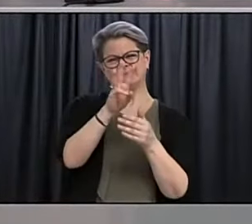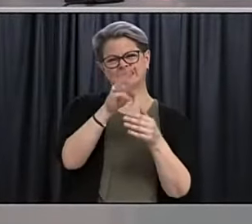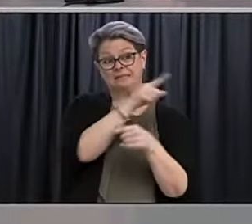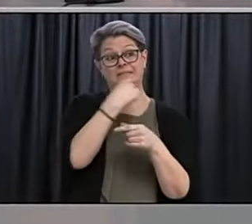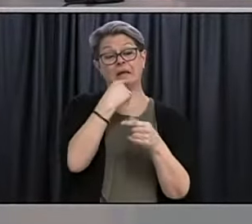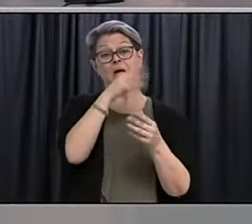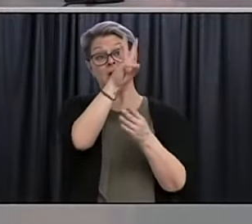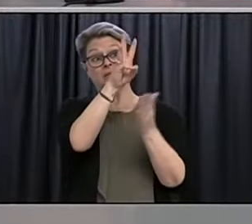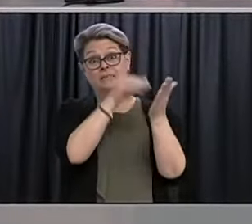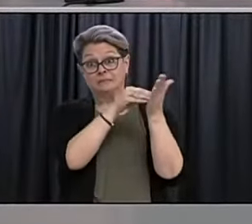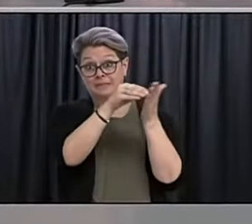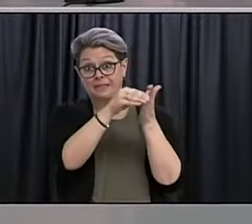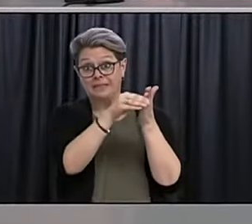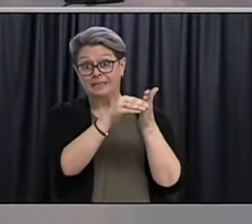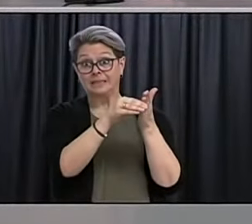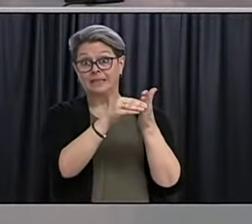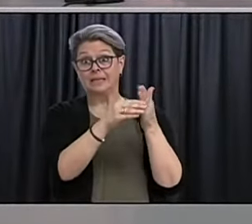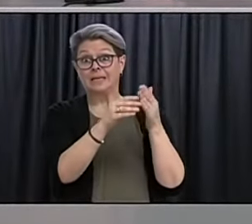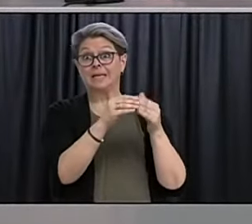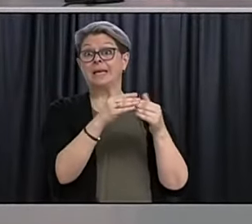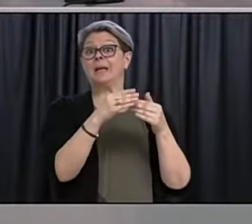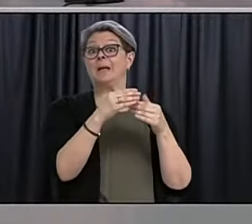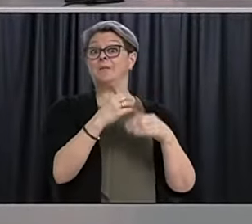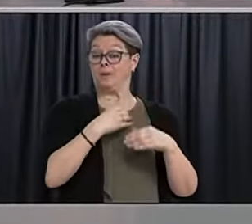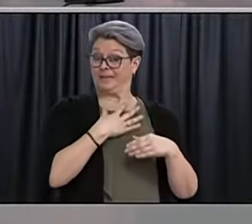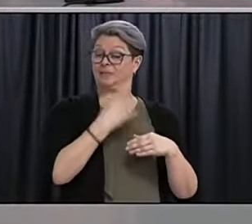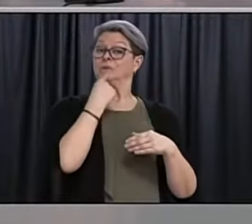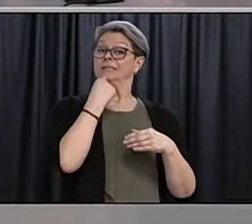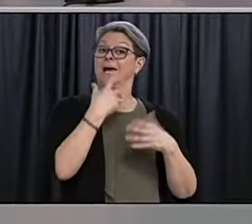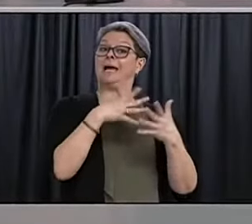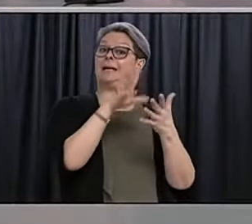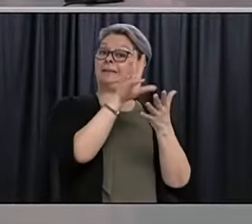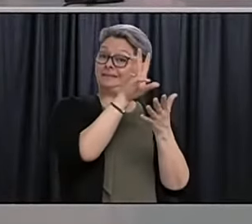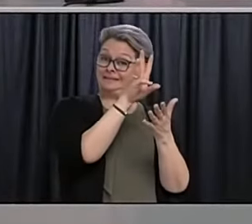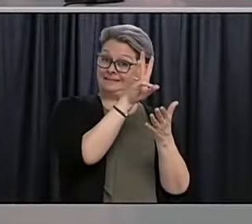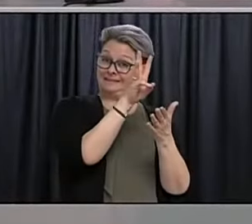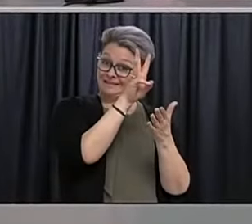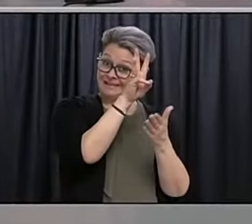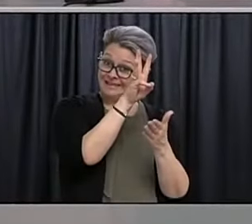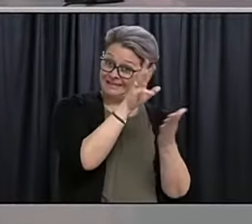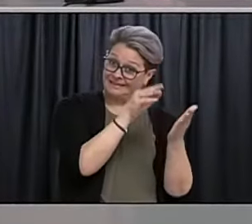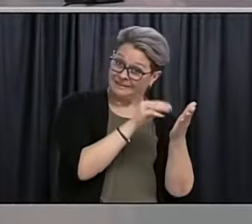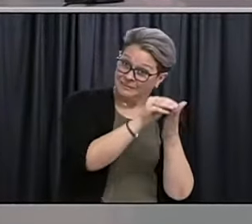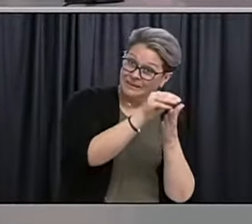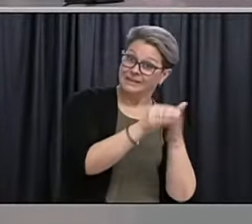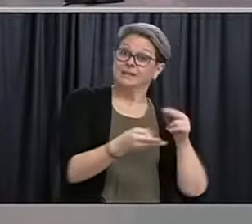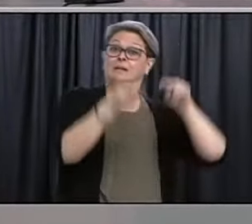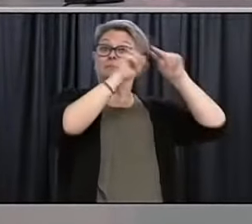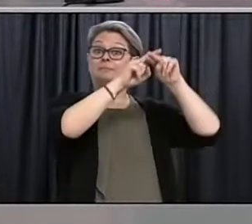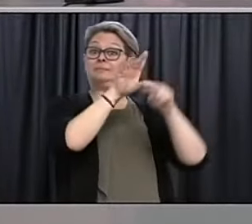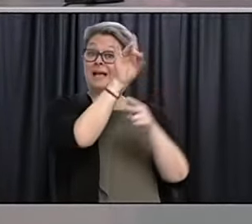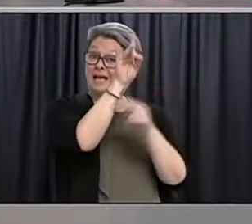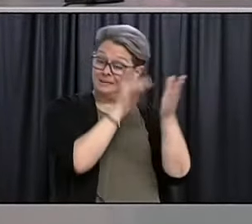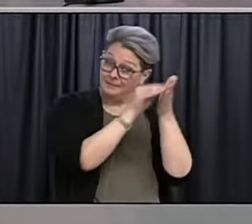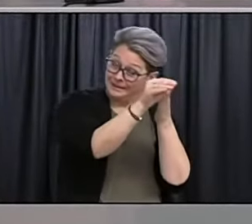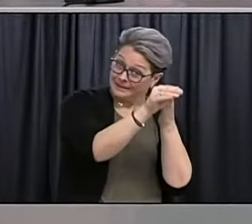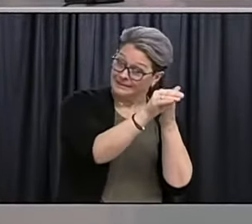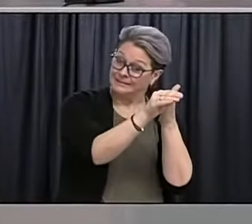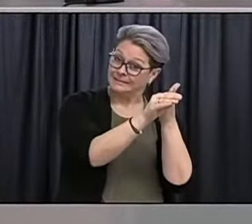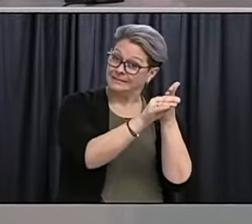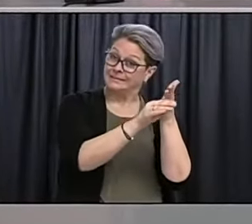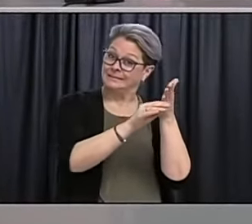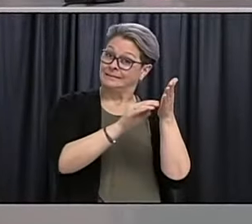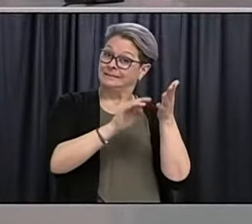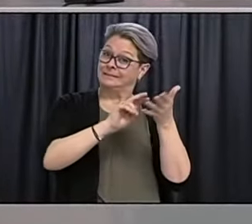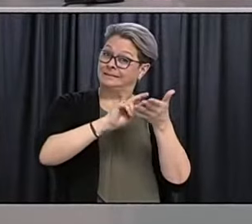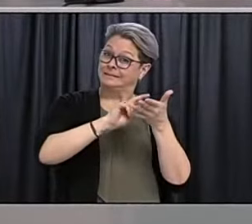this month nationally. That was just a few minutes ago in his remarks. So proportionally that we